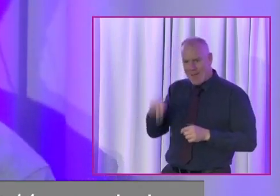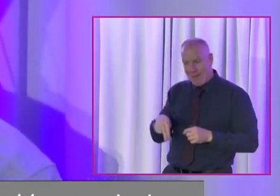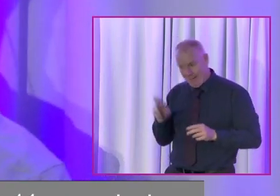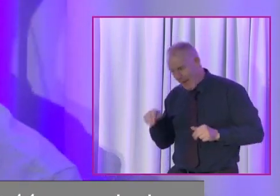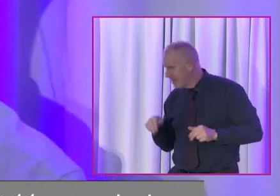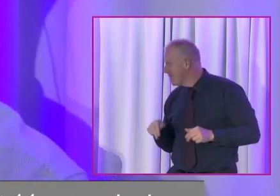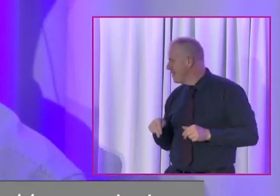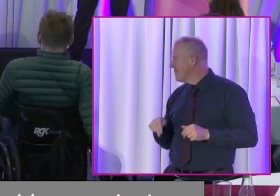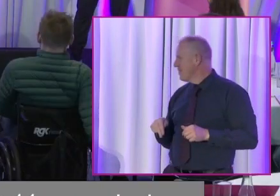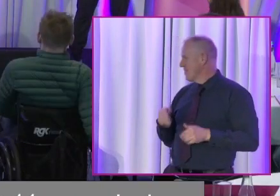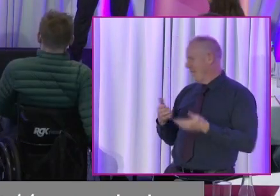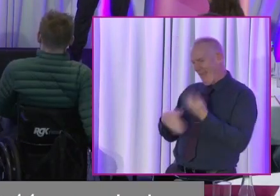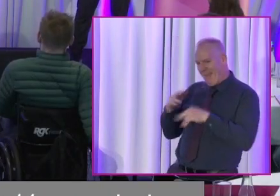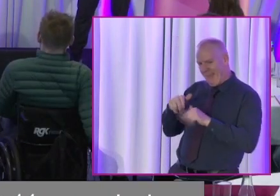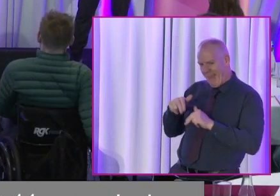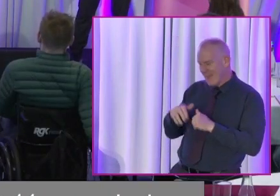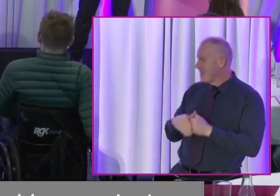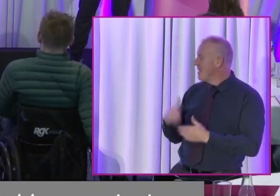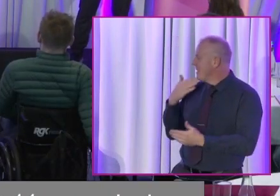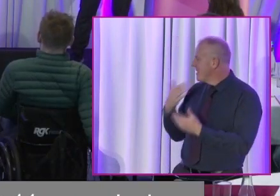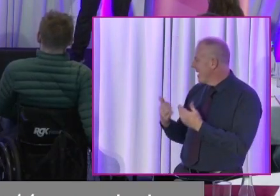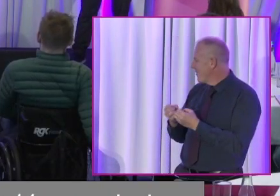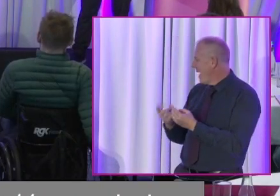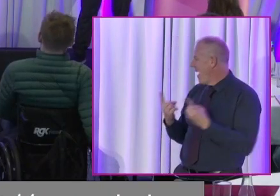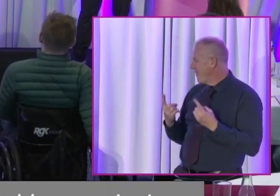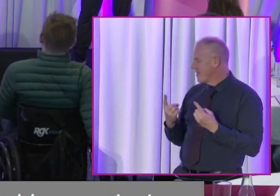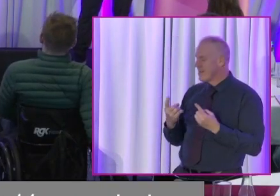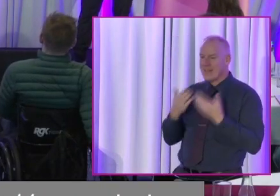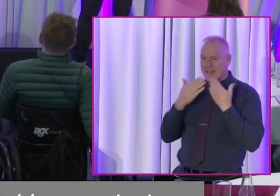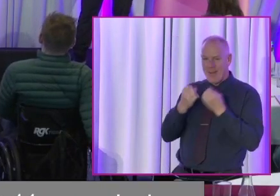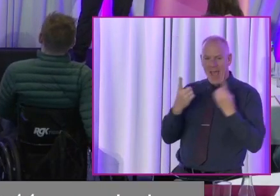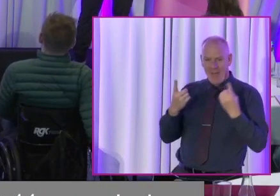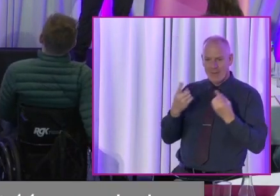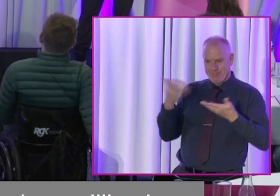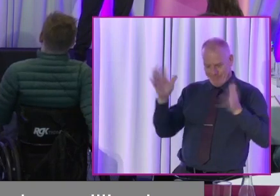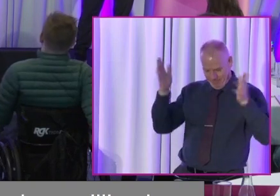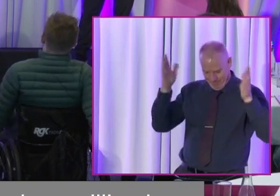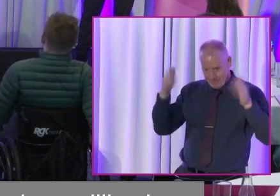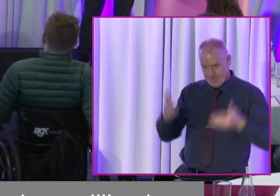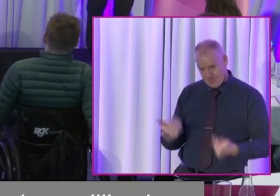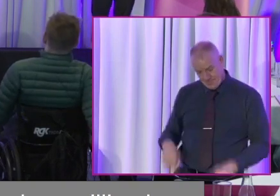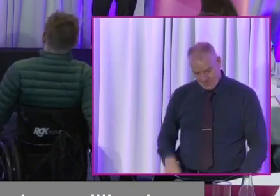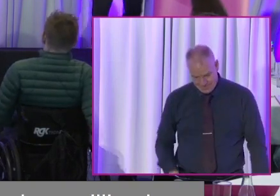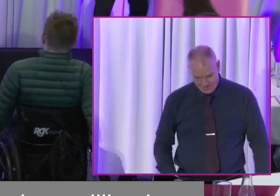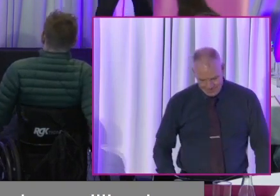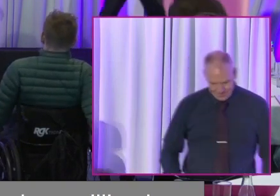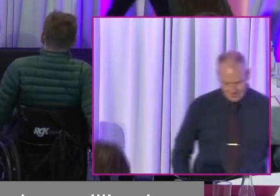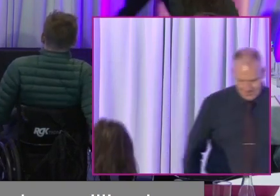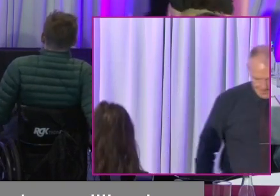Okay. Yeah, absolutely. So, thanks a million. I appreciate that. And thank you for the India for having me here.